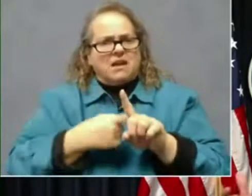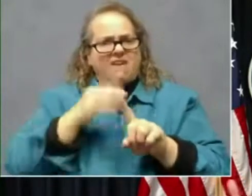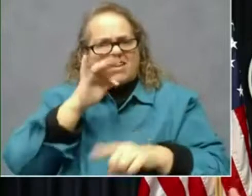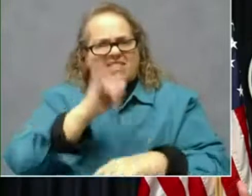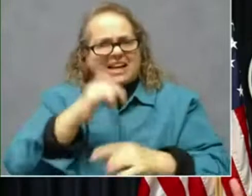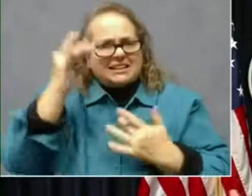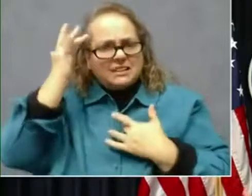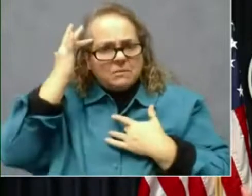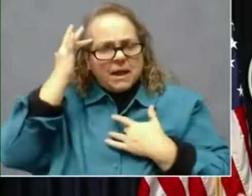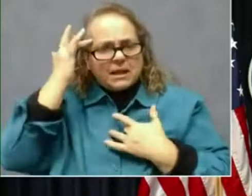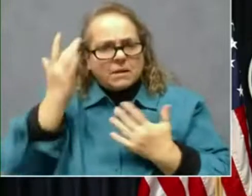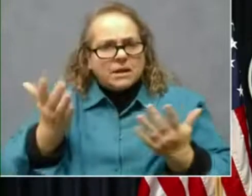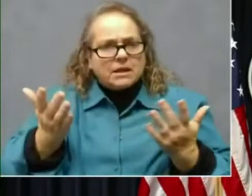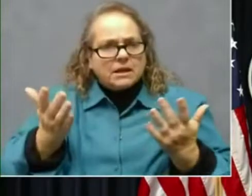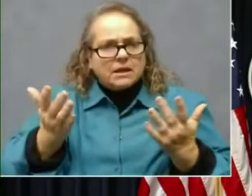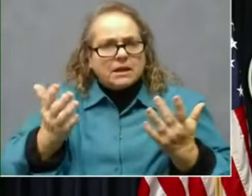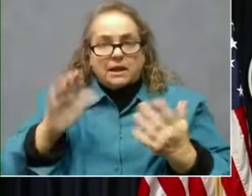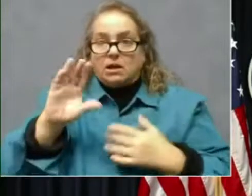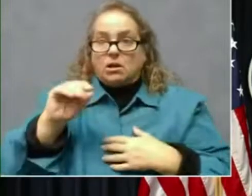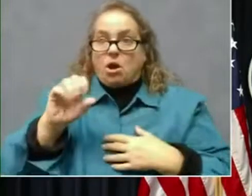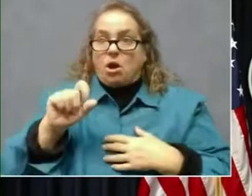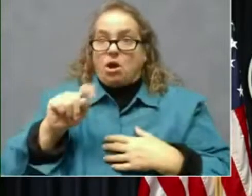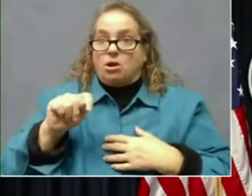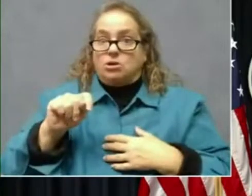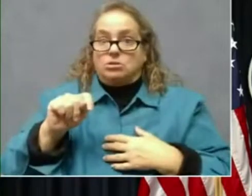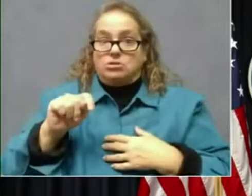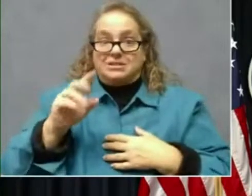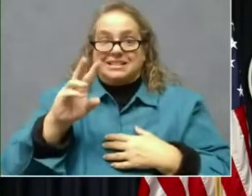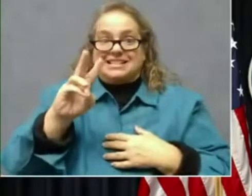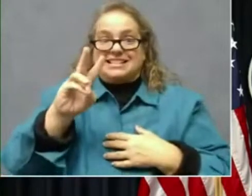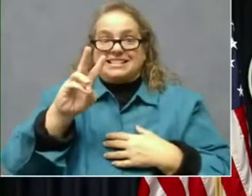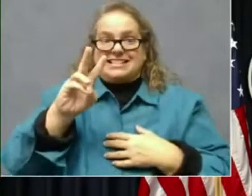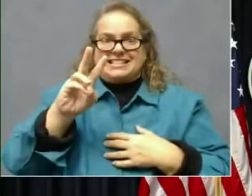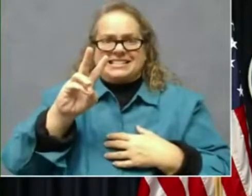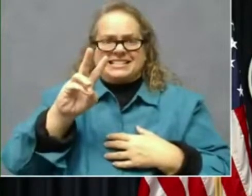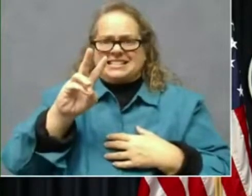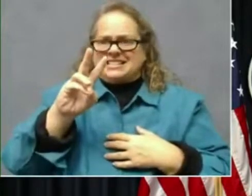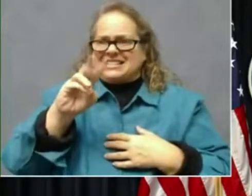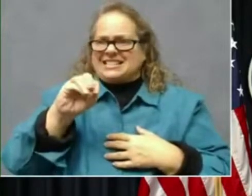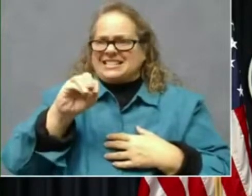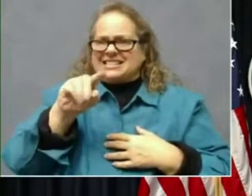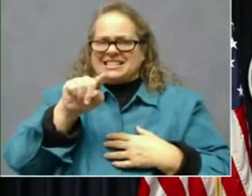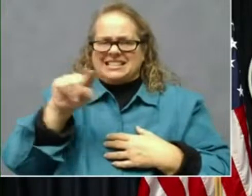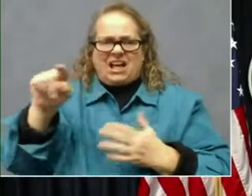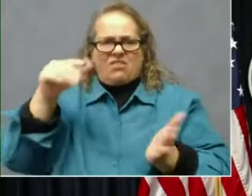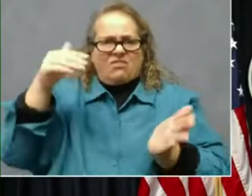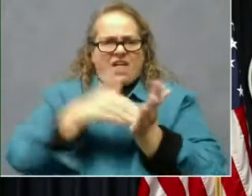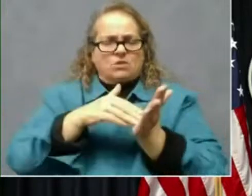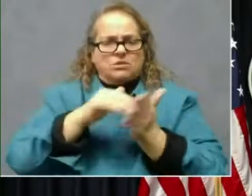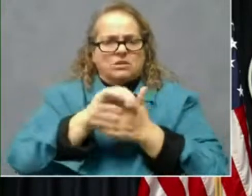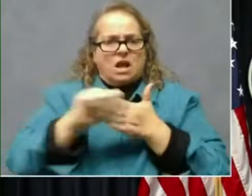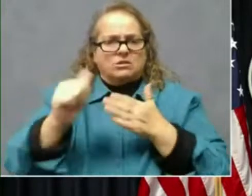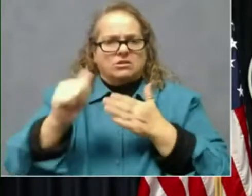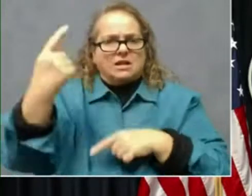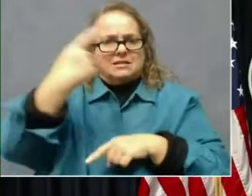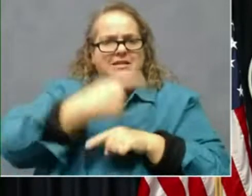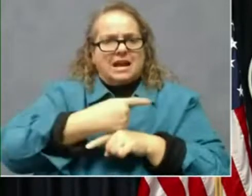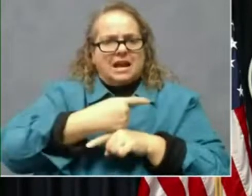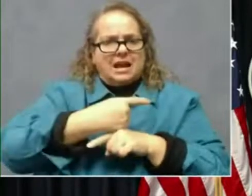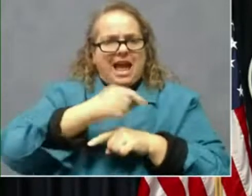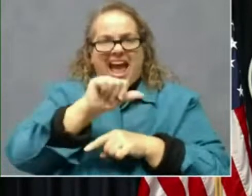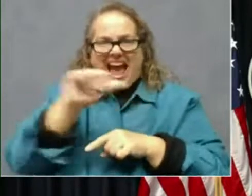what, 60 something thousand dollars a day, a day